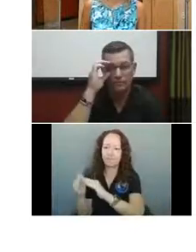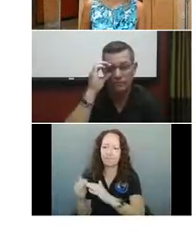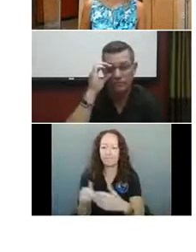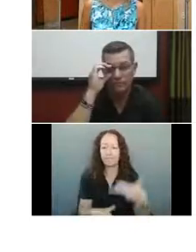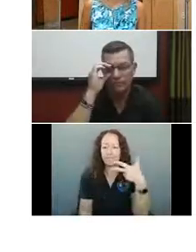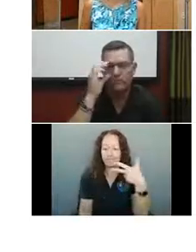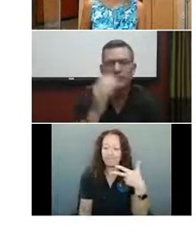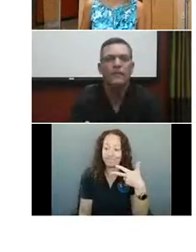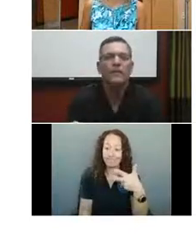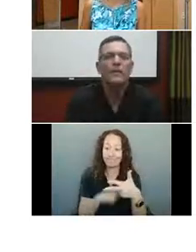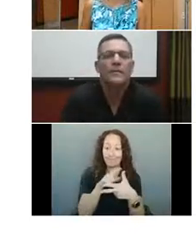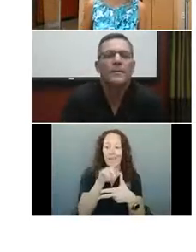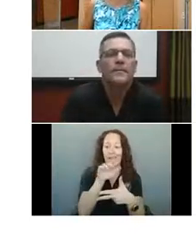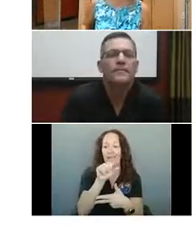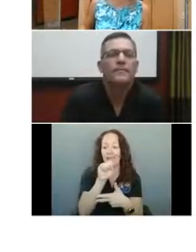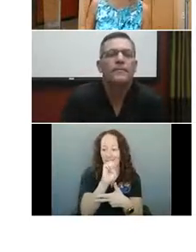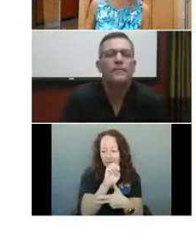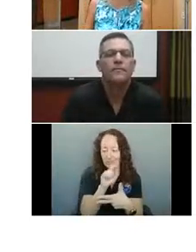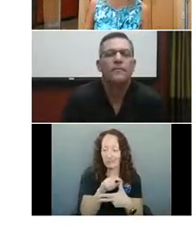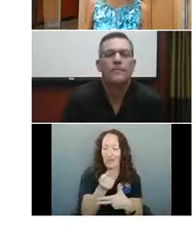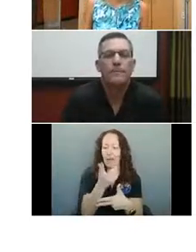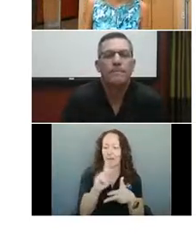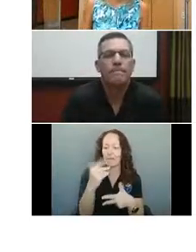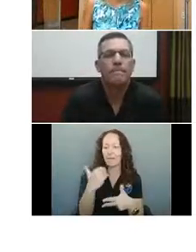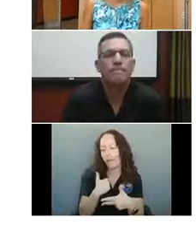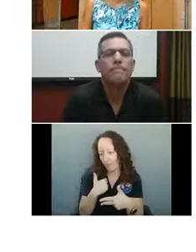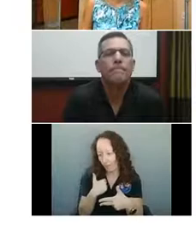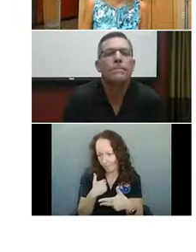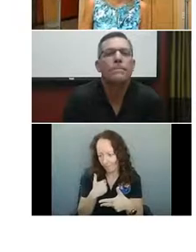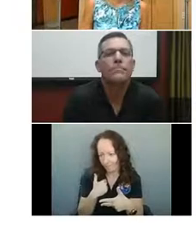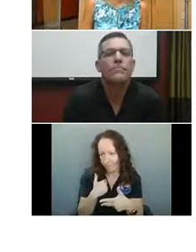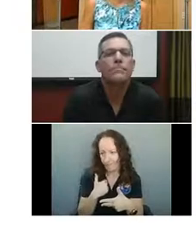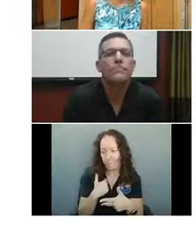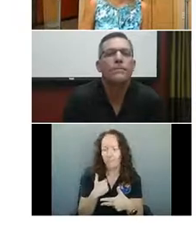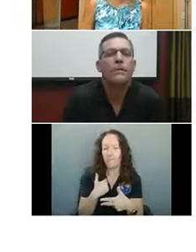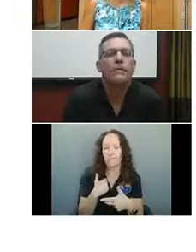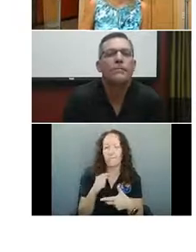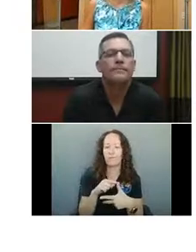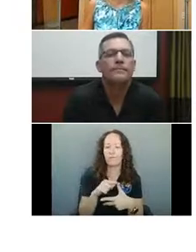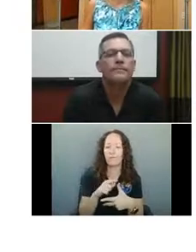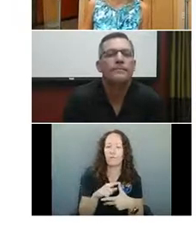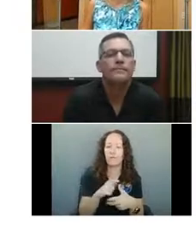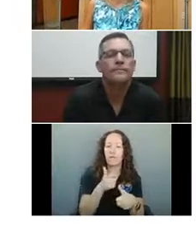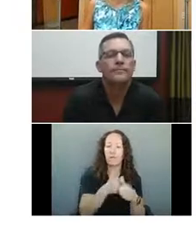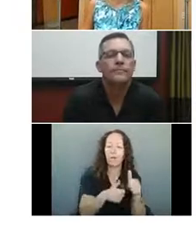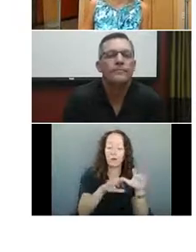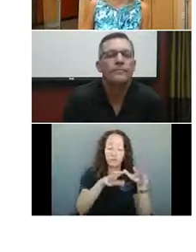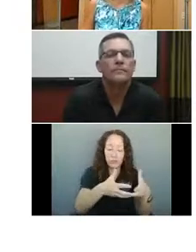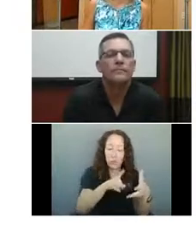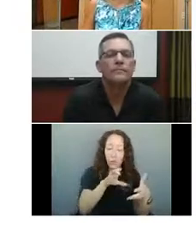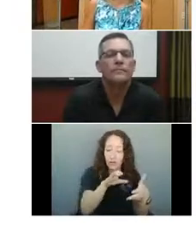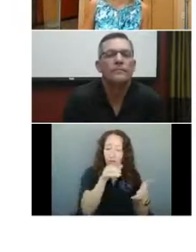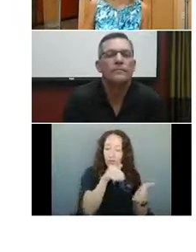things. So they're cases. First and foremost, cases, the number per hundred thousand that